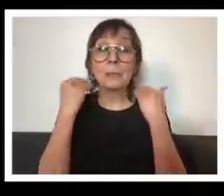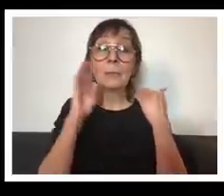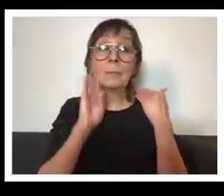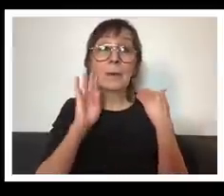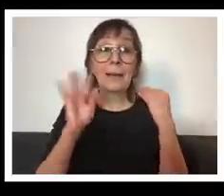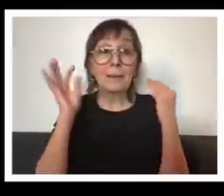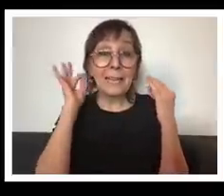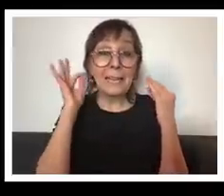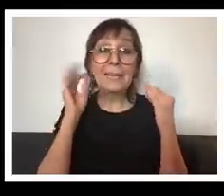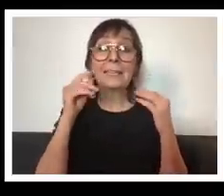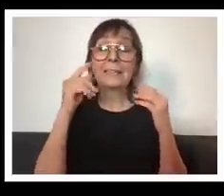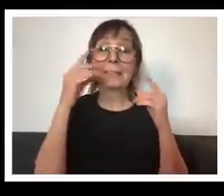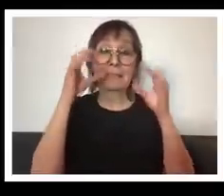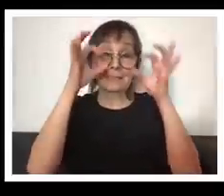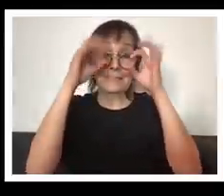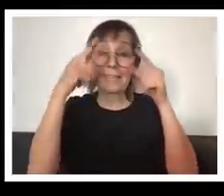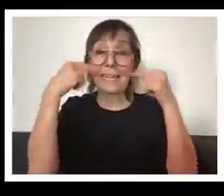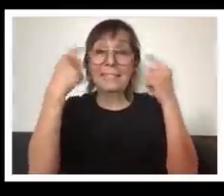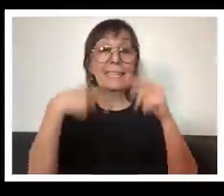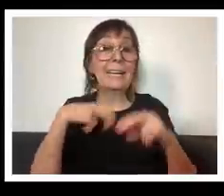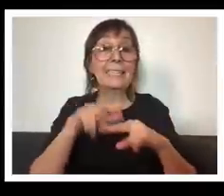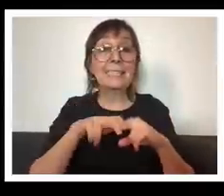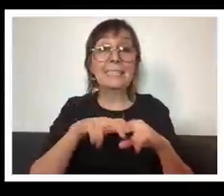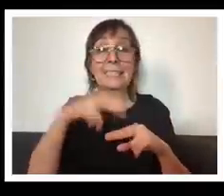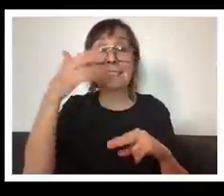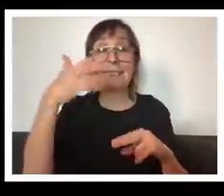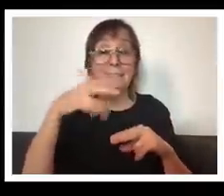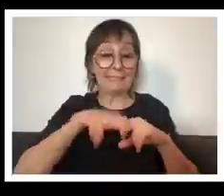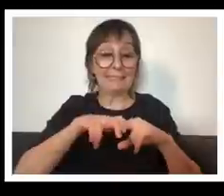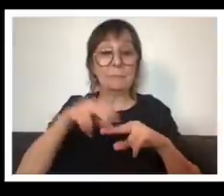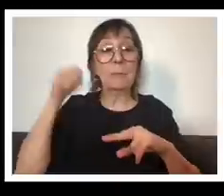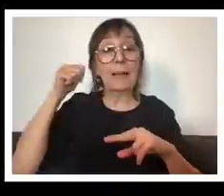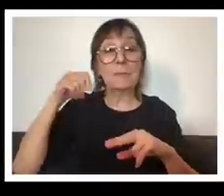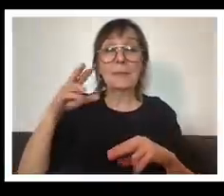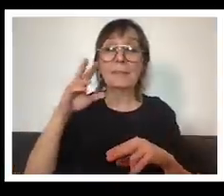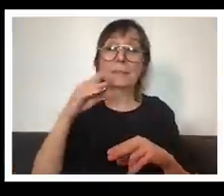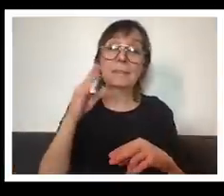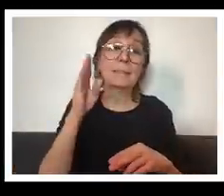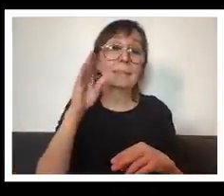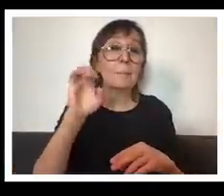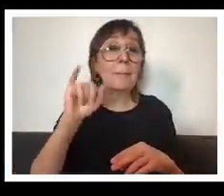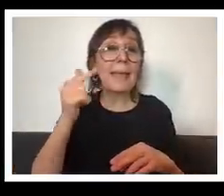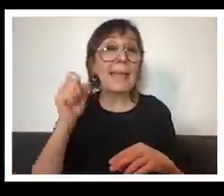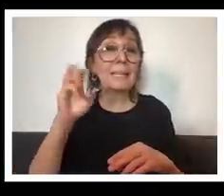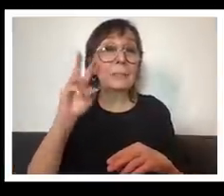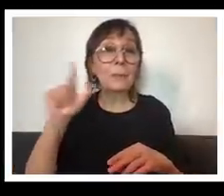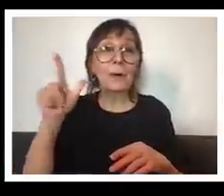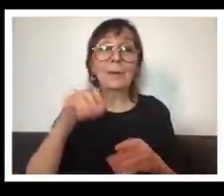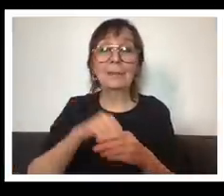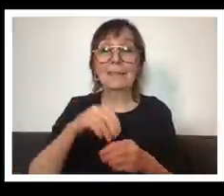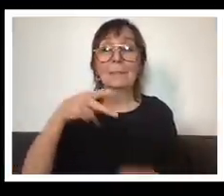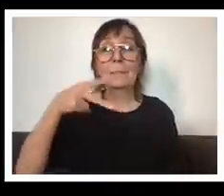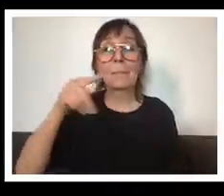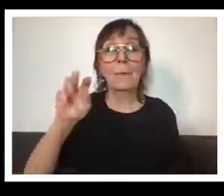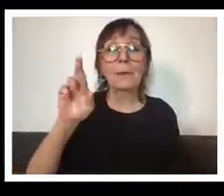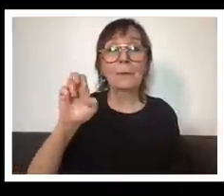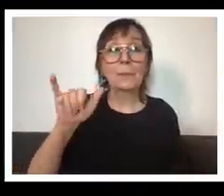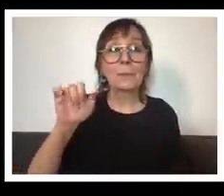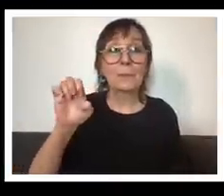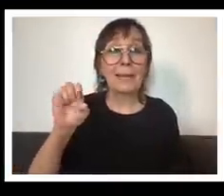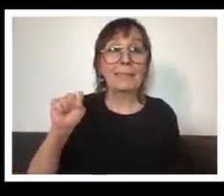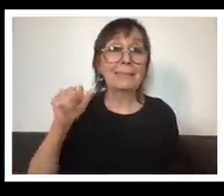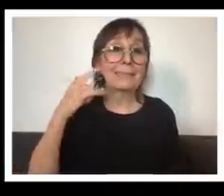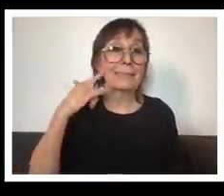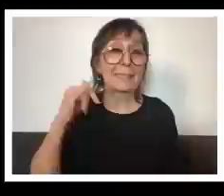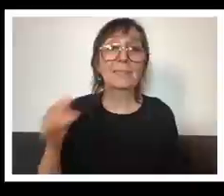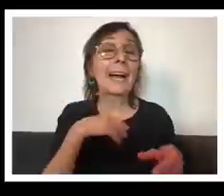and brown glasses and i'm sitting in front of a beige wall in uh home in point rey's station california and